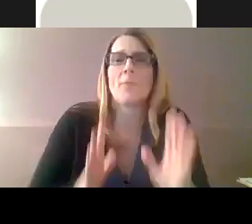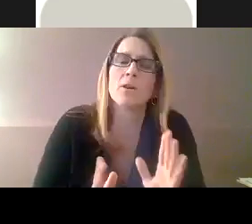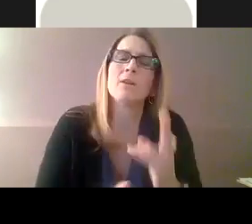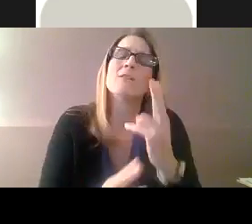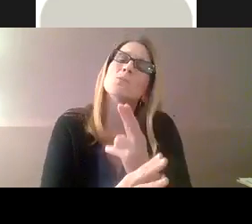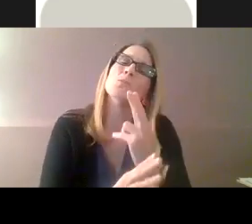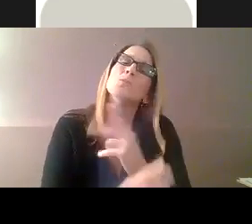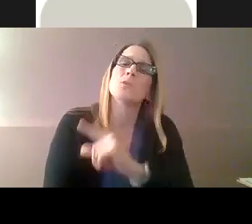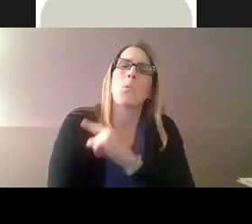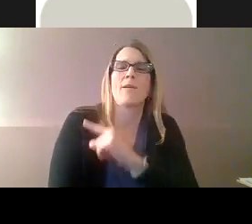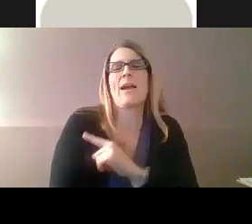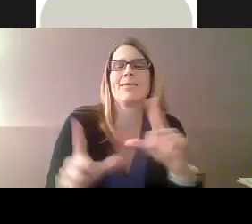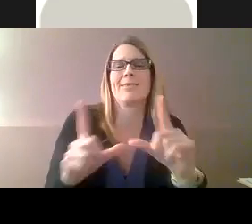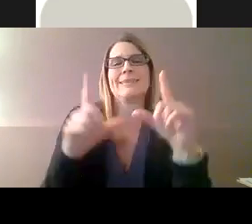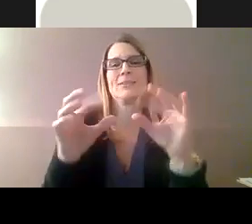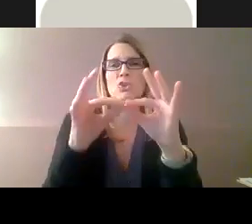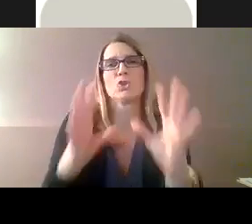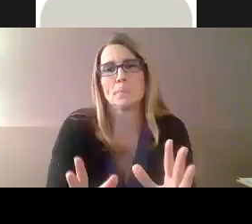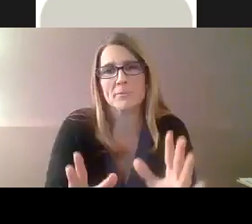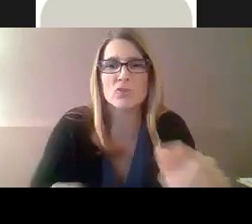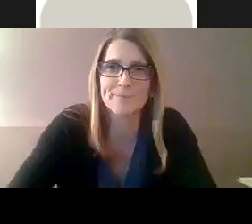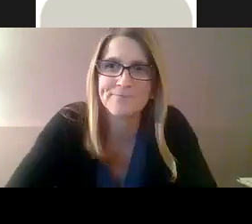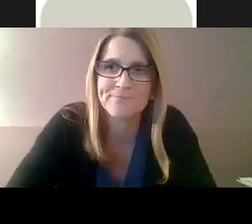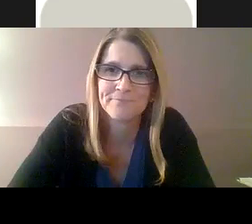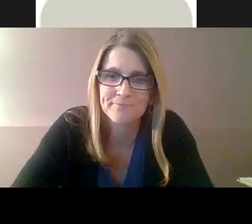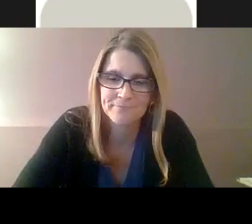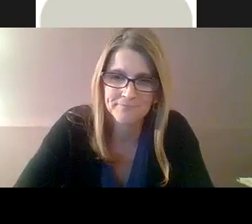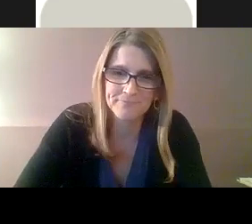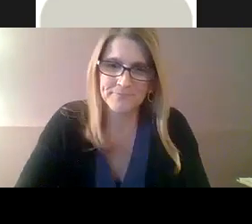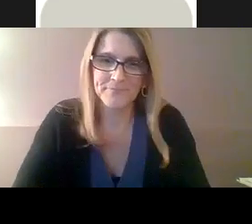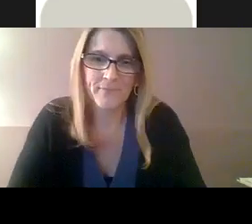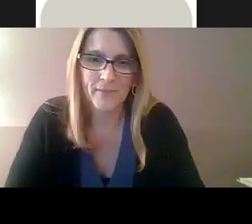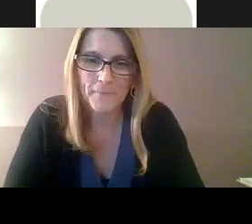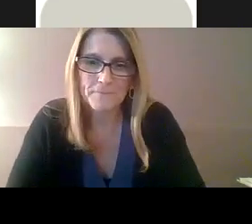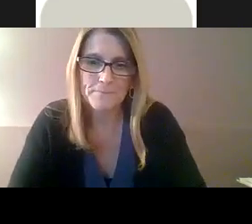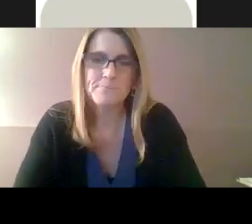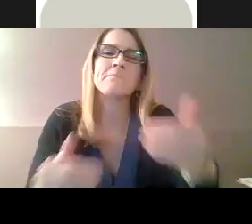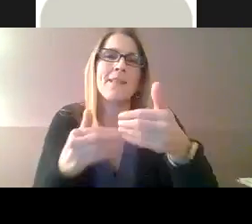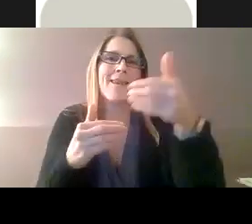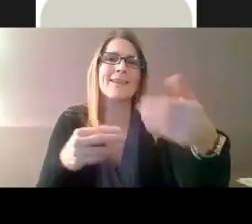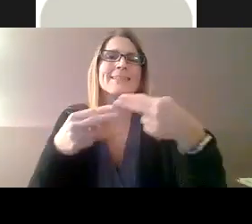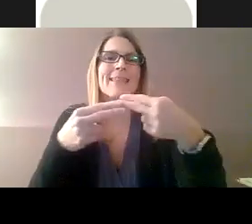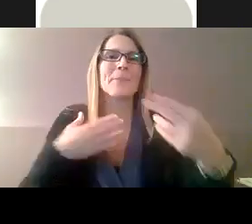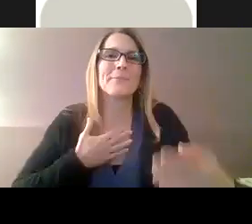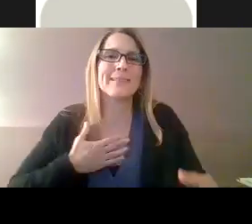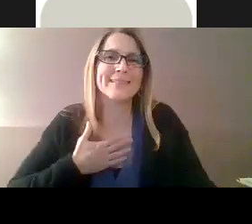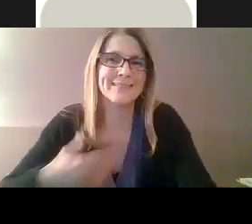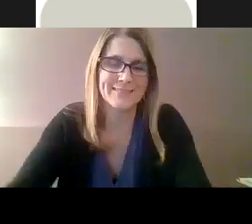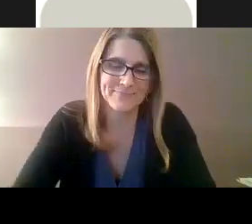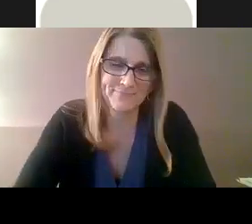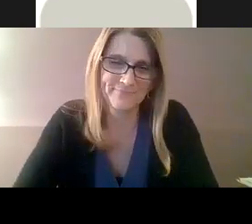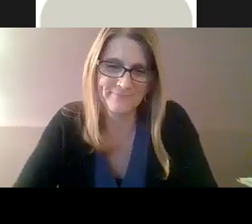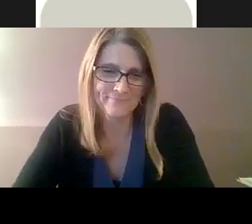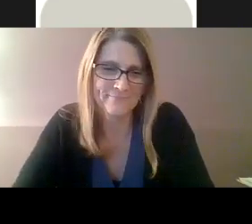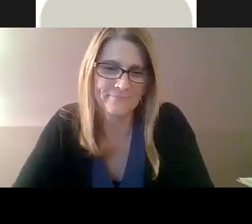patient or a consumer that is deaf and uses American Sign Language to then get the appropriate interpreter that